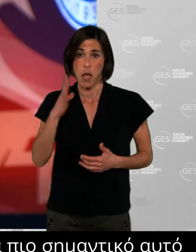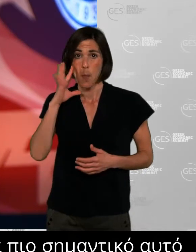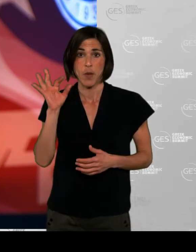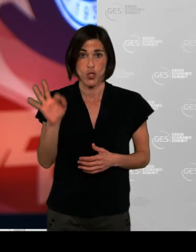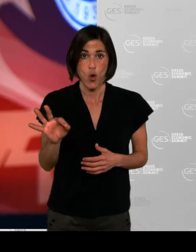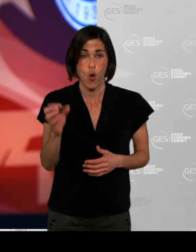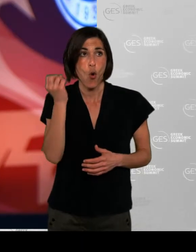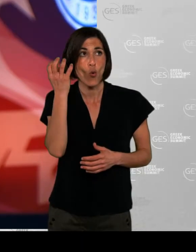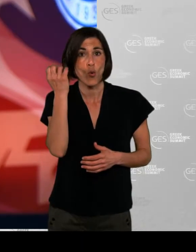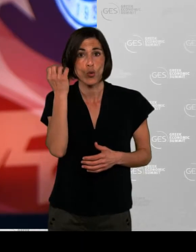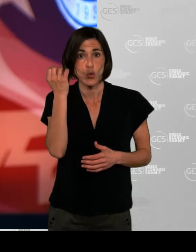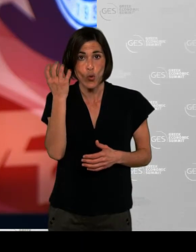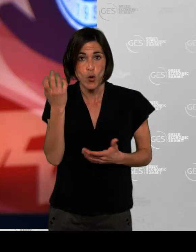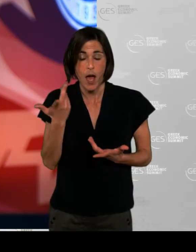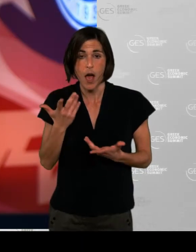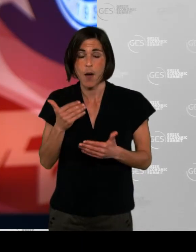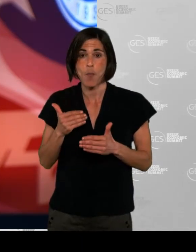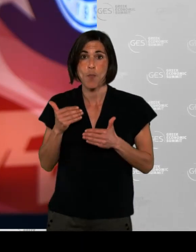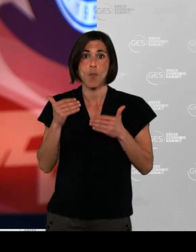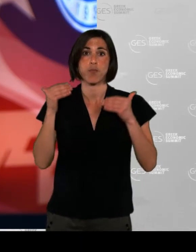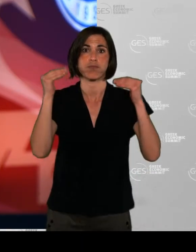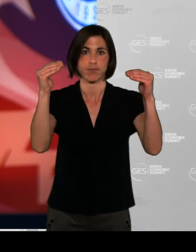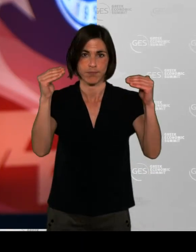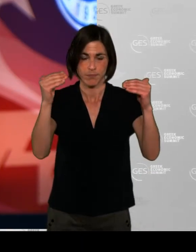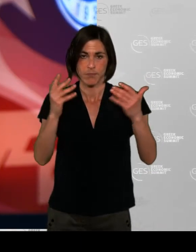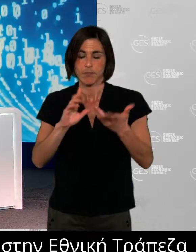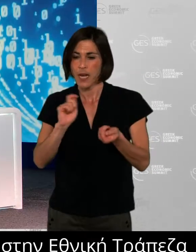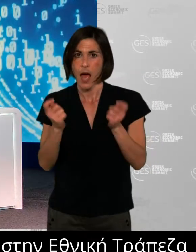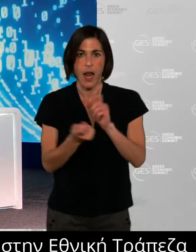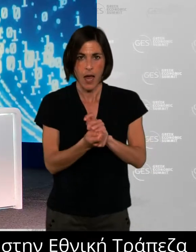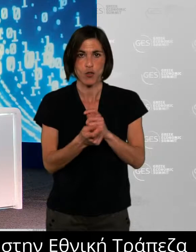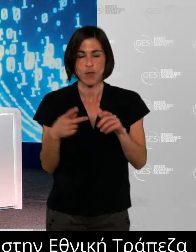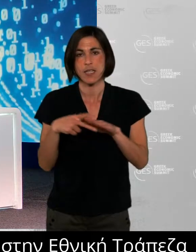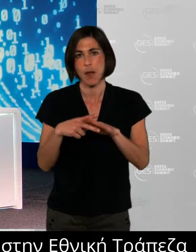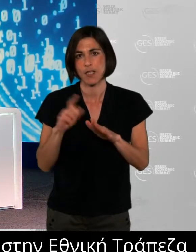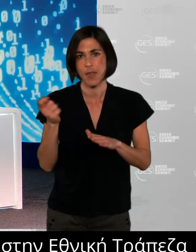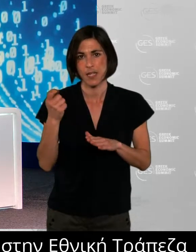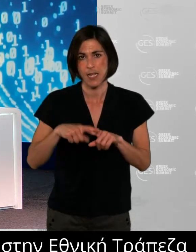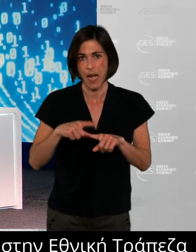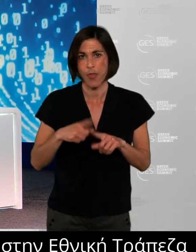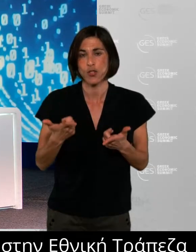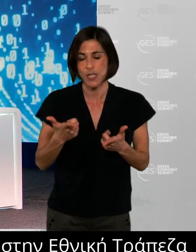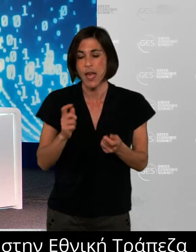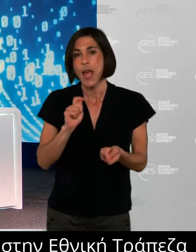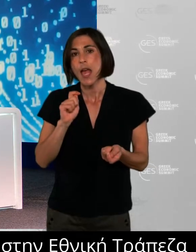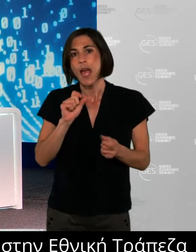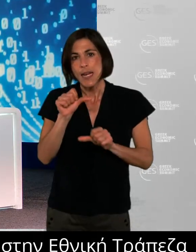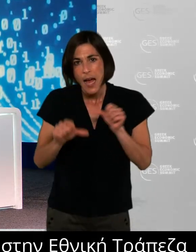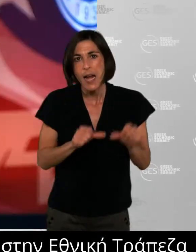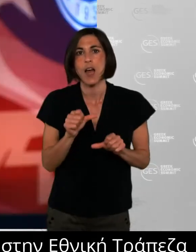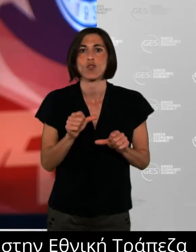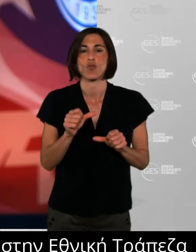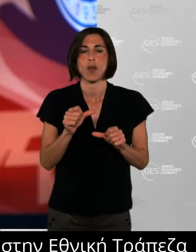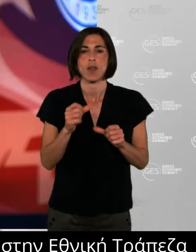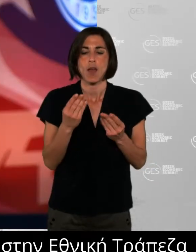we change the way we communicate and we change the way we communicate in terms of frequency, in terms of content, in terms of